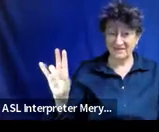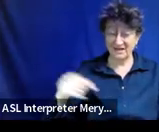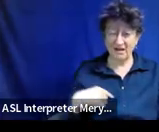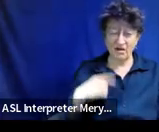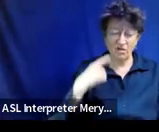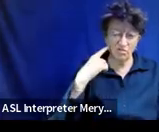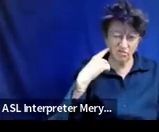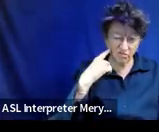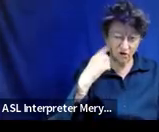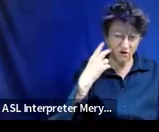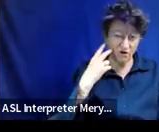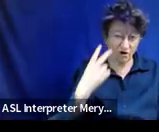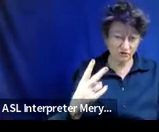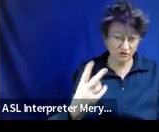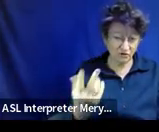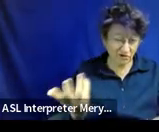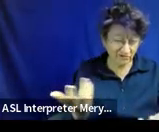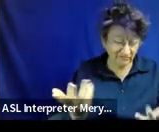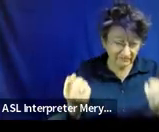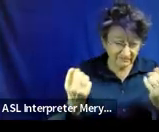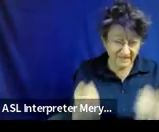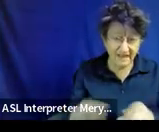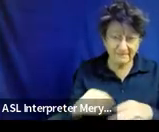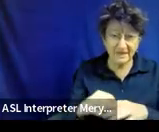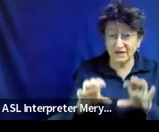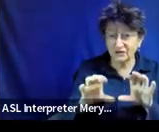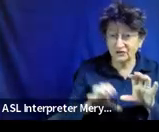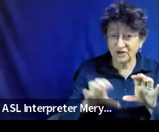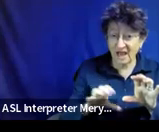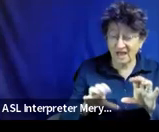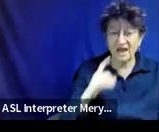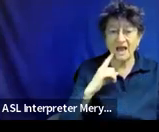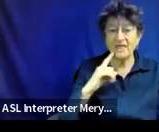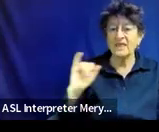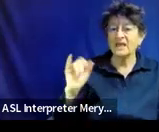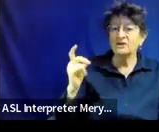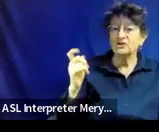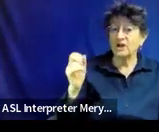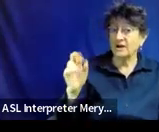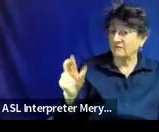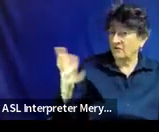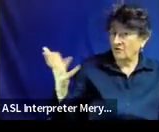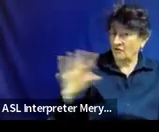things happening in chat but I think Jennifer answered, I'm assuming.